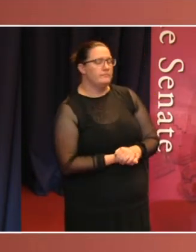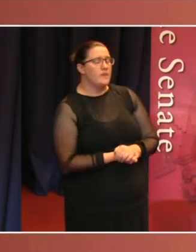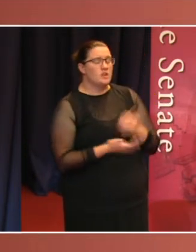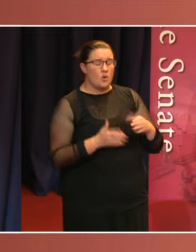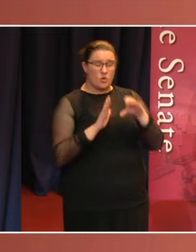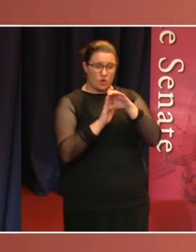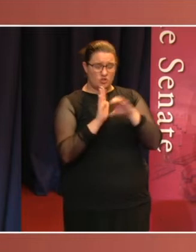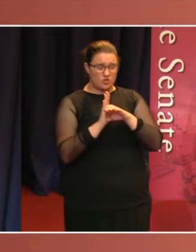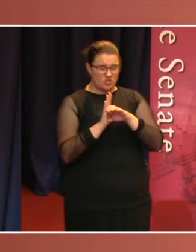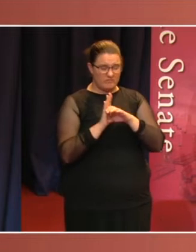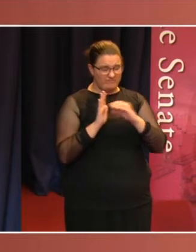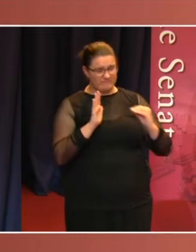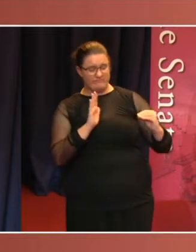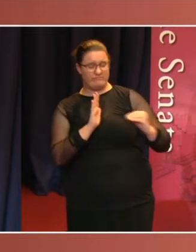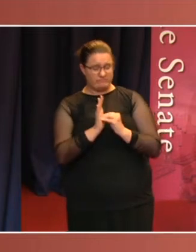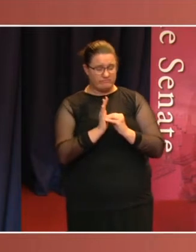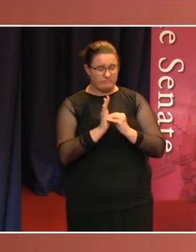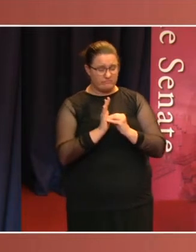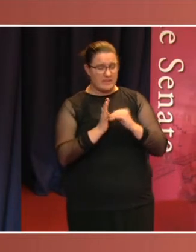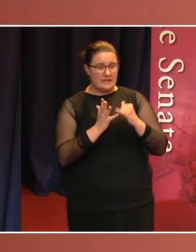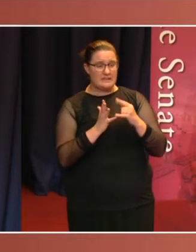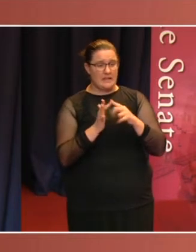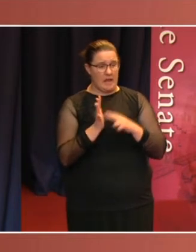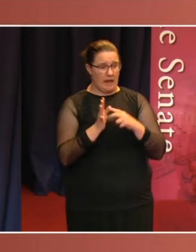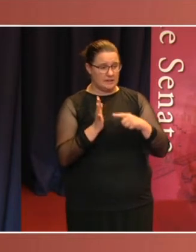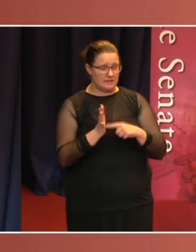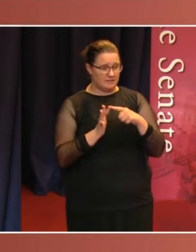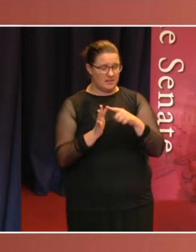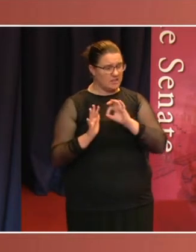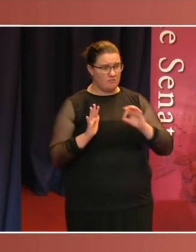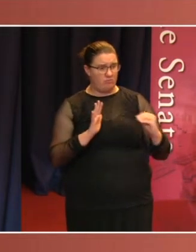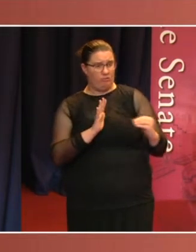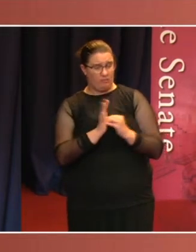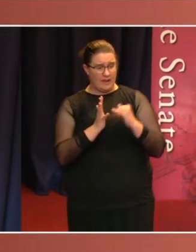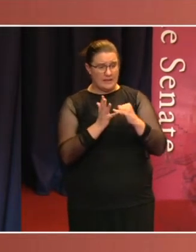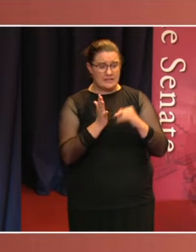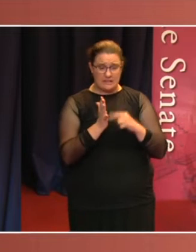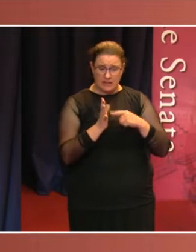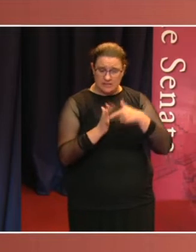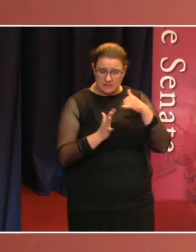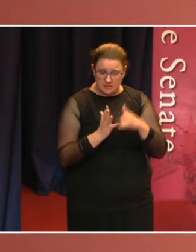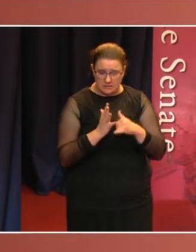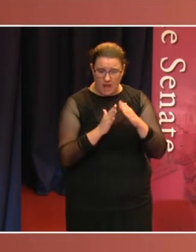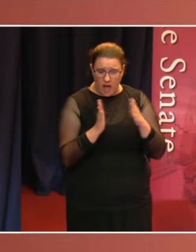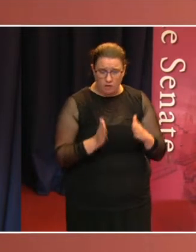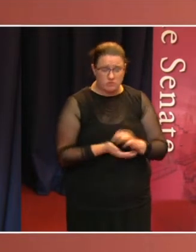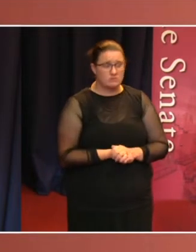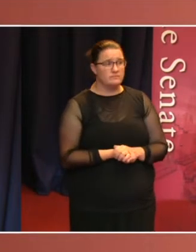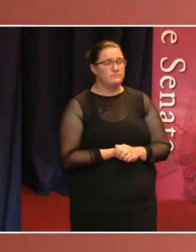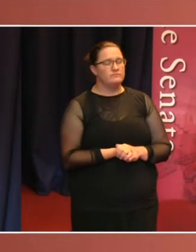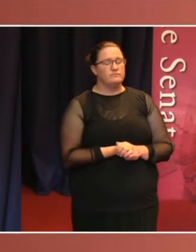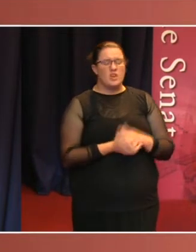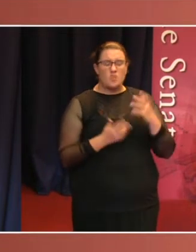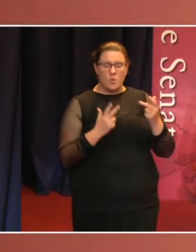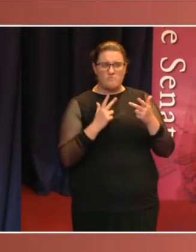not a State's House, with almost co-equal powers to the lower house. Unlike conservative upper houses in other